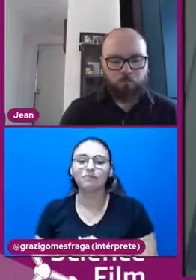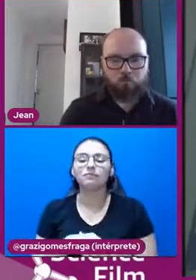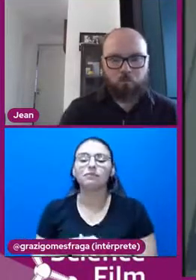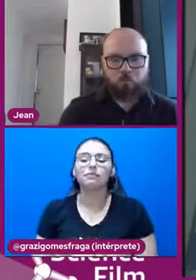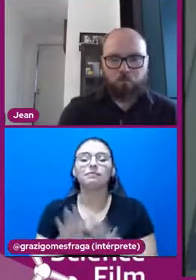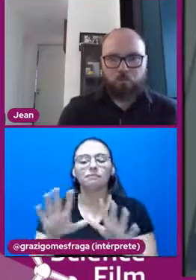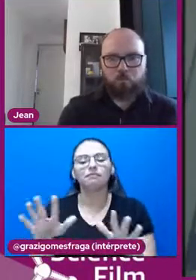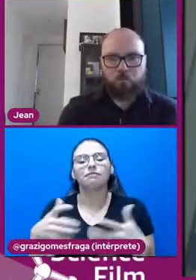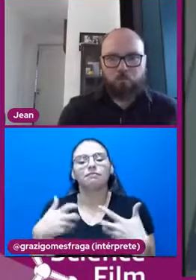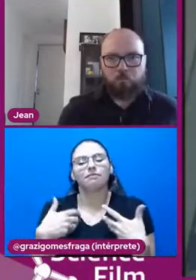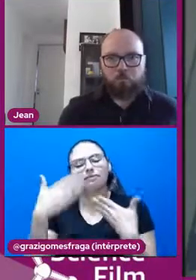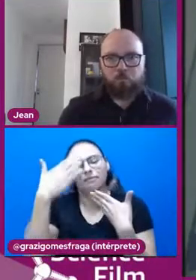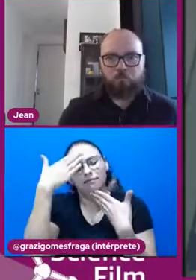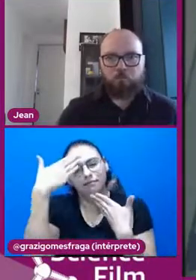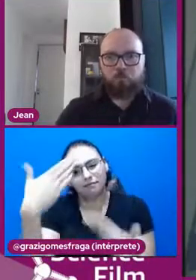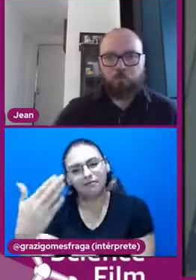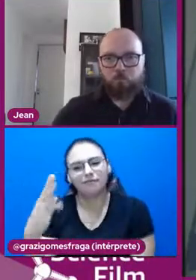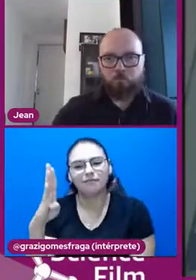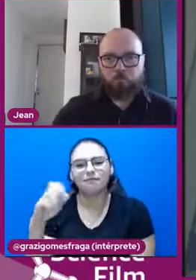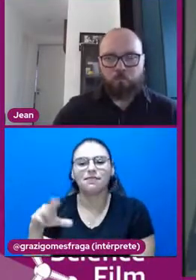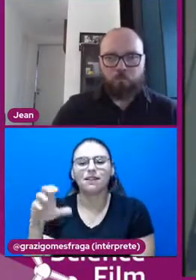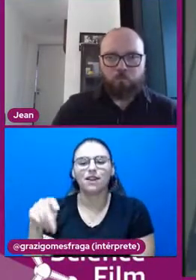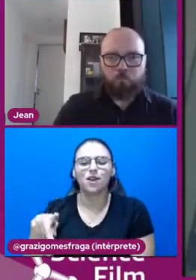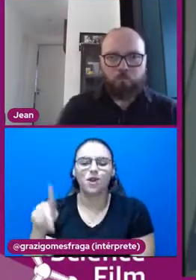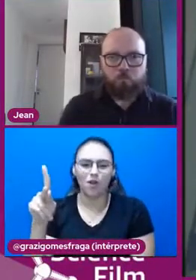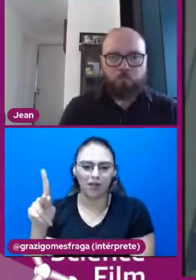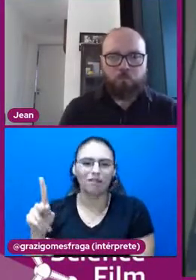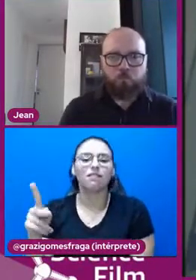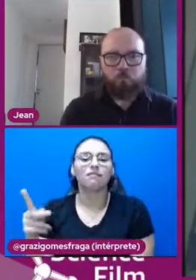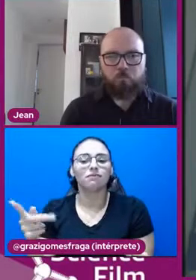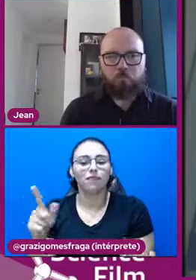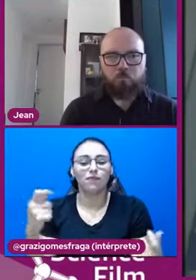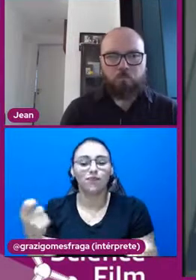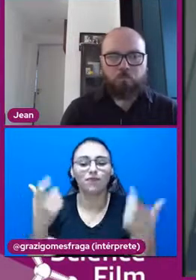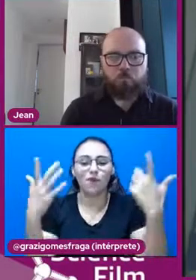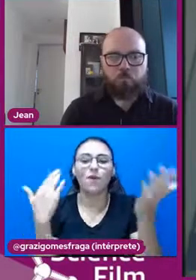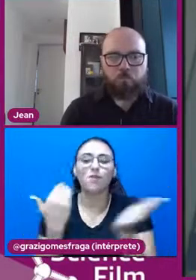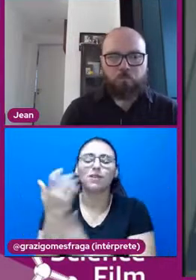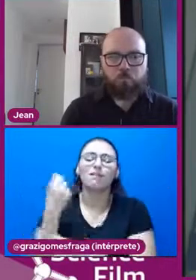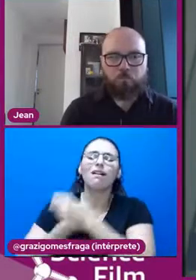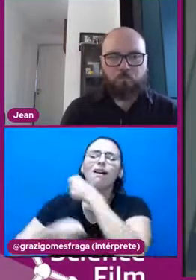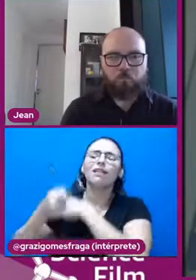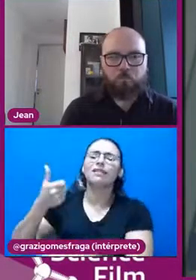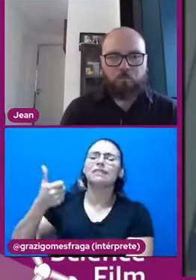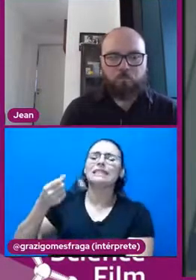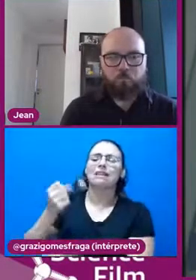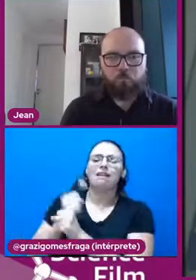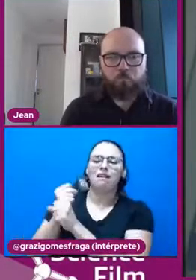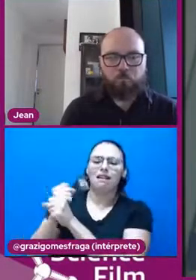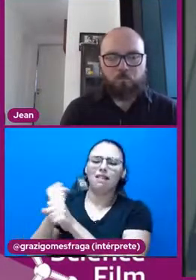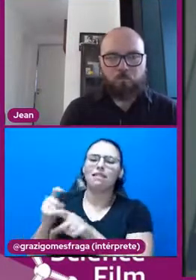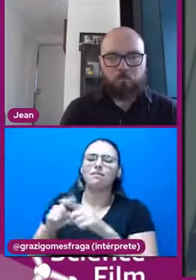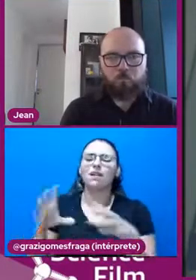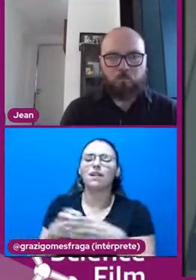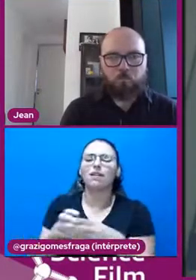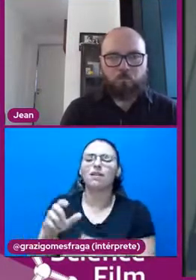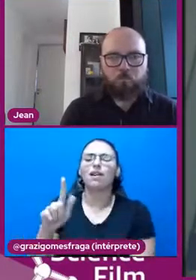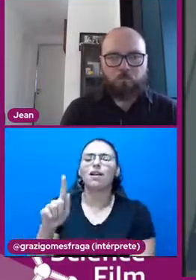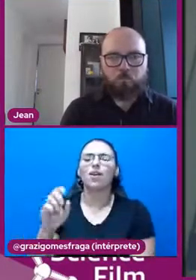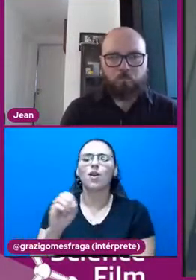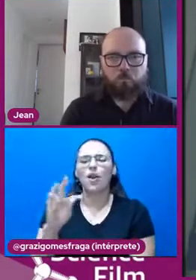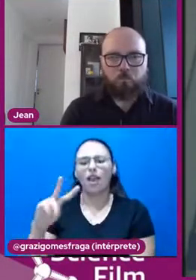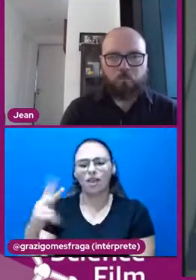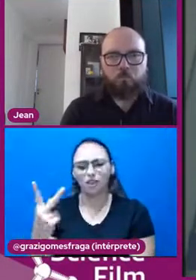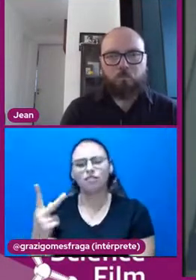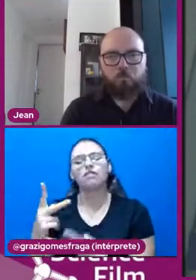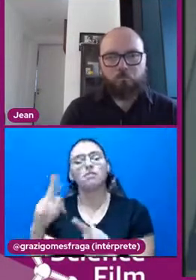wish to send heartfelt thanks from Bangkok where the festival started some 16 years ago to the organizing team the Goethe Institute in Brazil